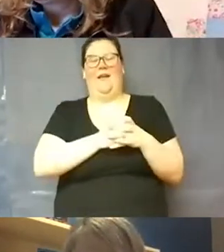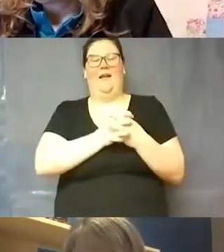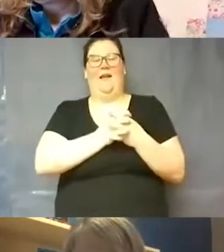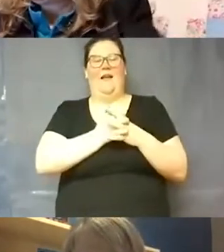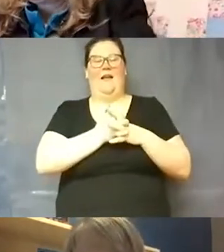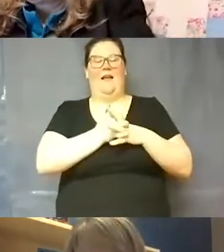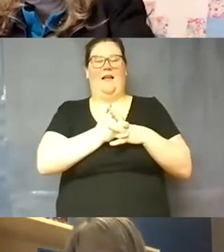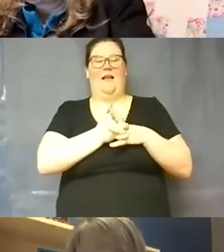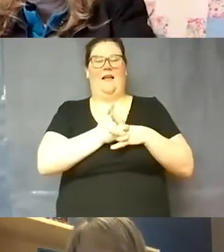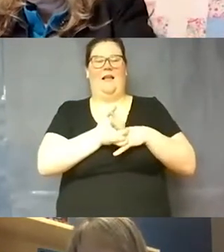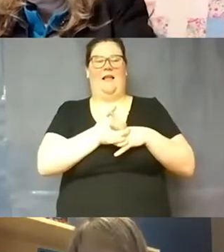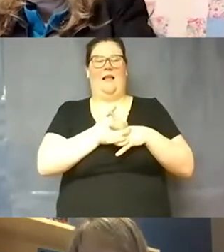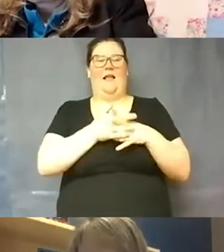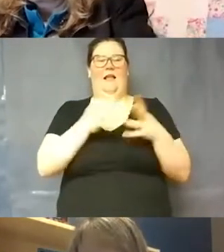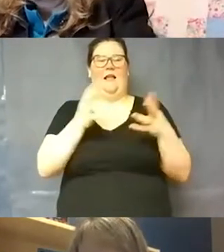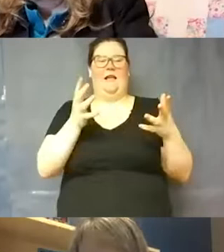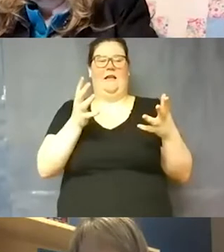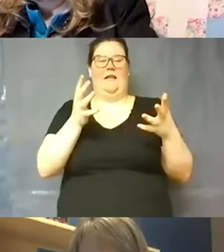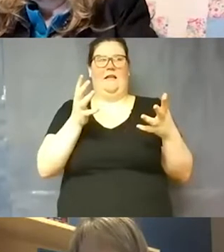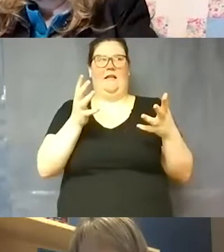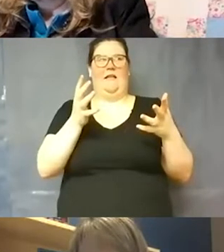Let me get back to my questions.